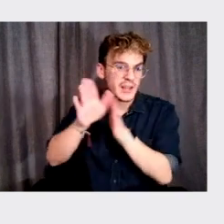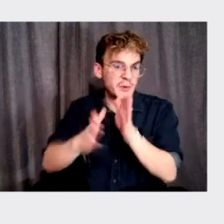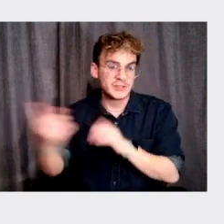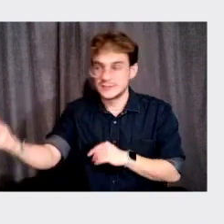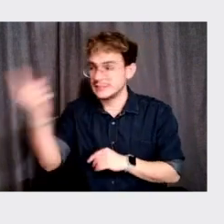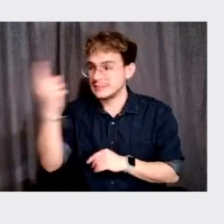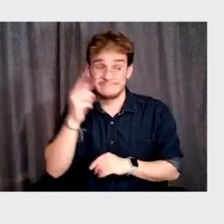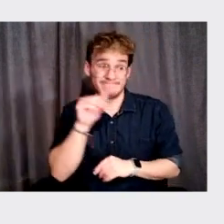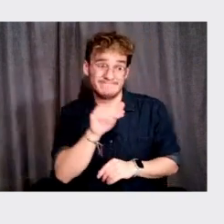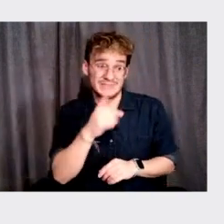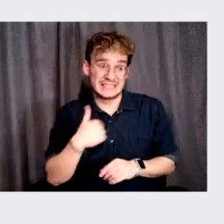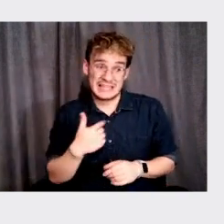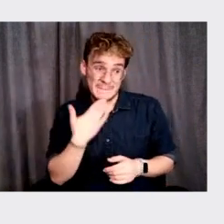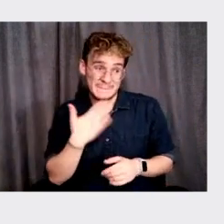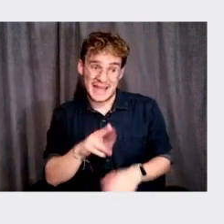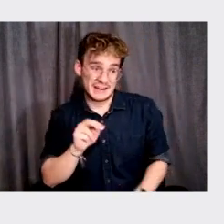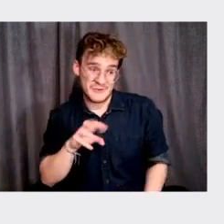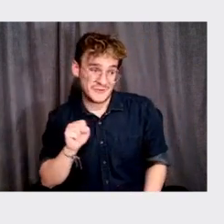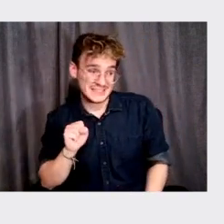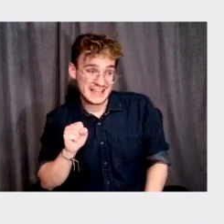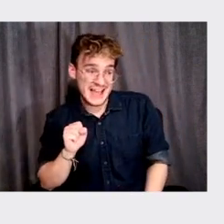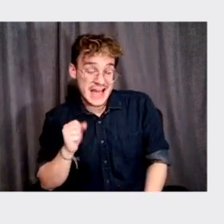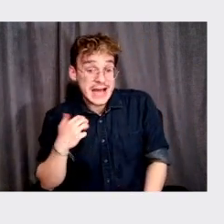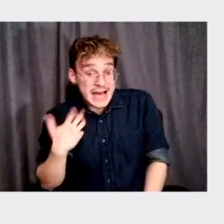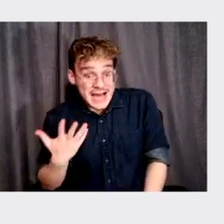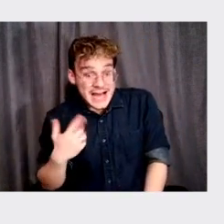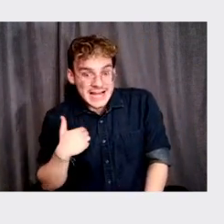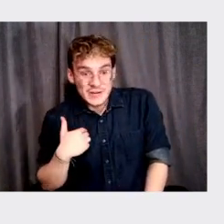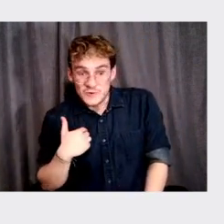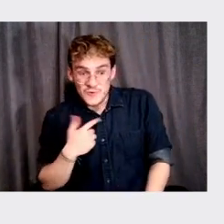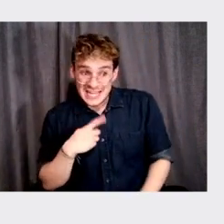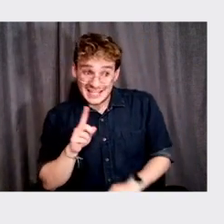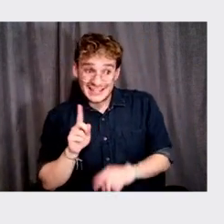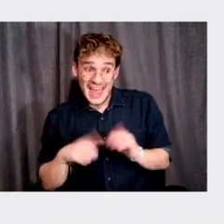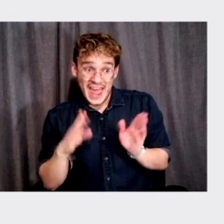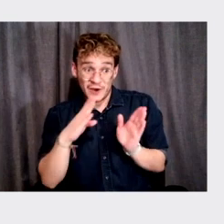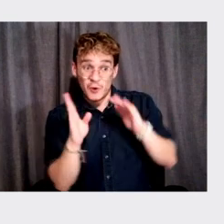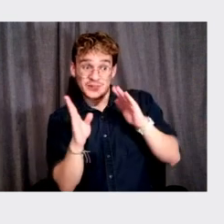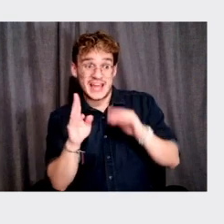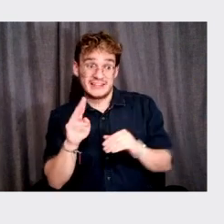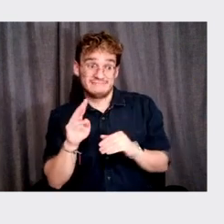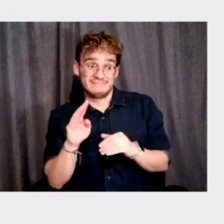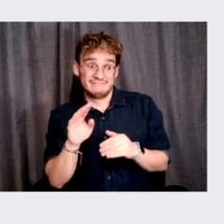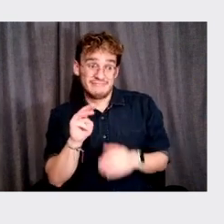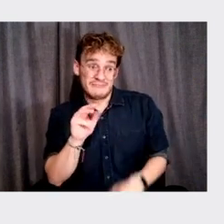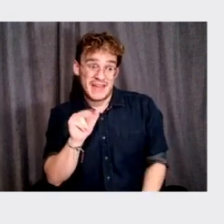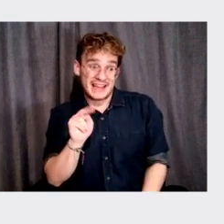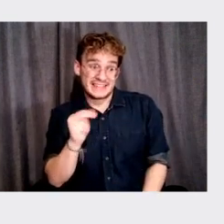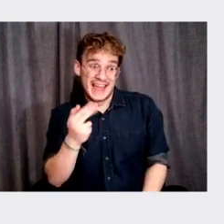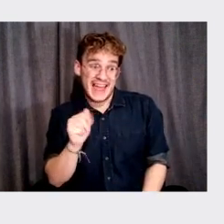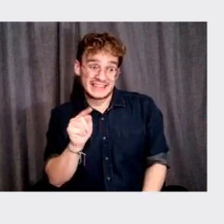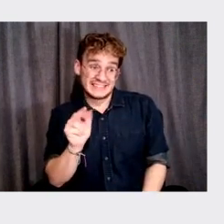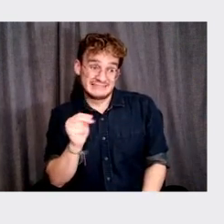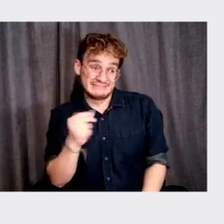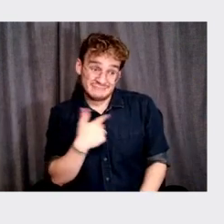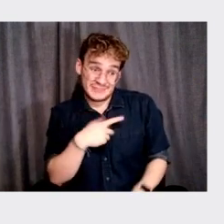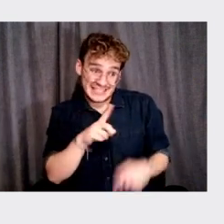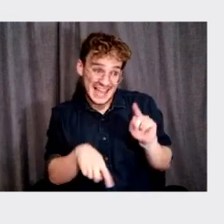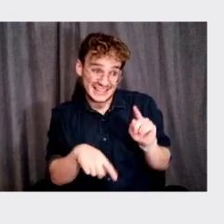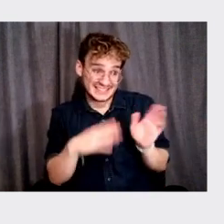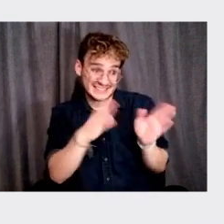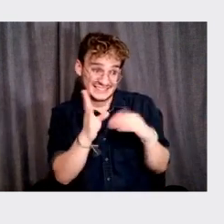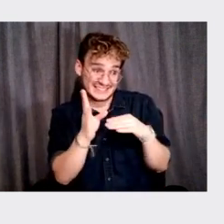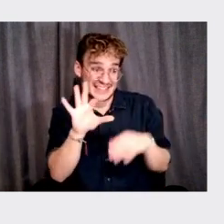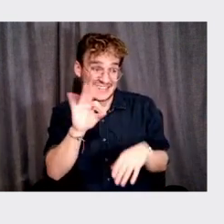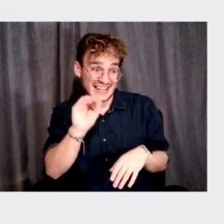to me and said, we have bad news. So we can't rotate Manhattan. It can't be 90 degrees.